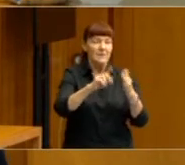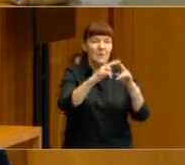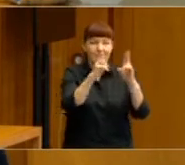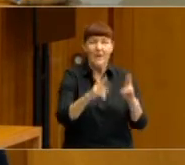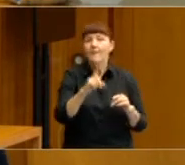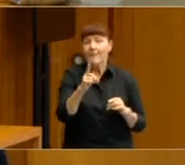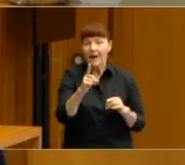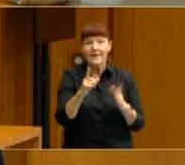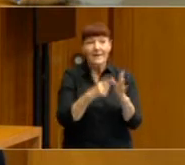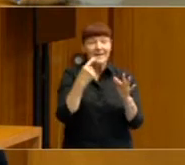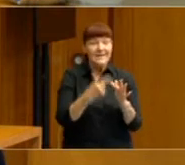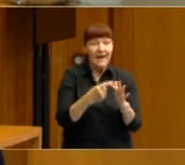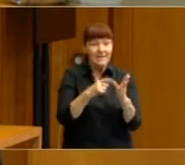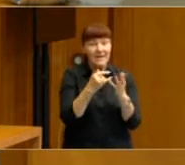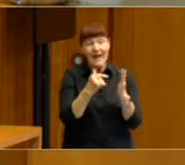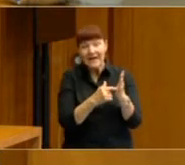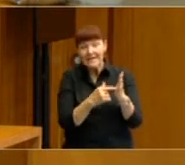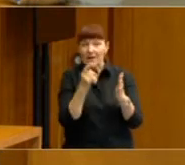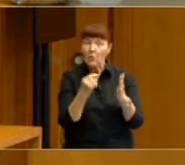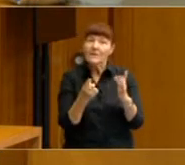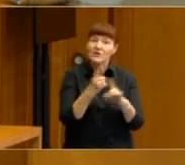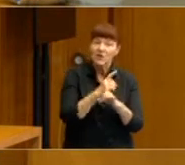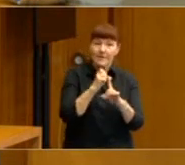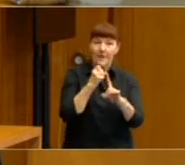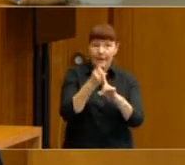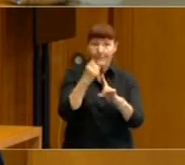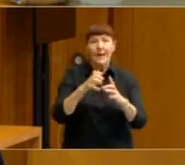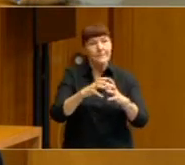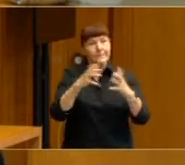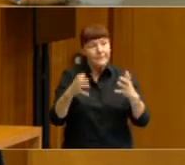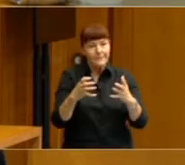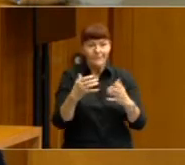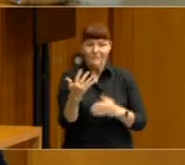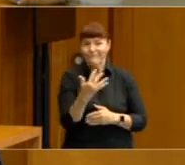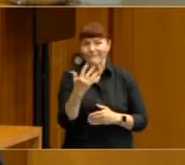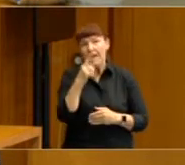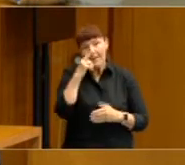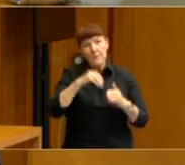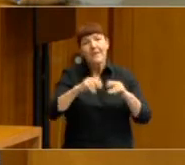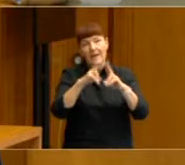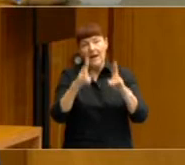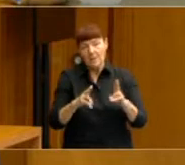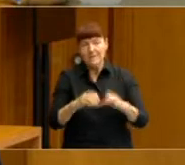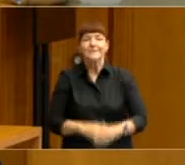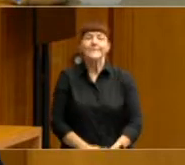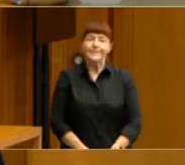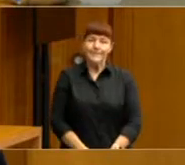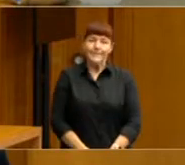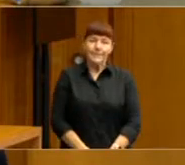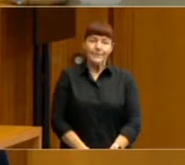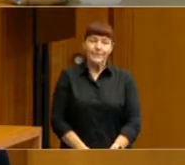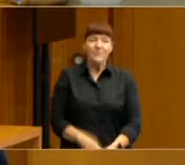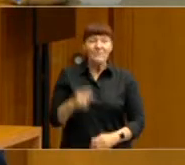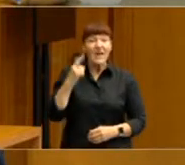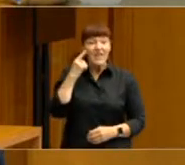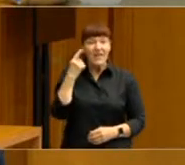taxation of that asset and any change to it is going to affect a much larger people than that estimate. And I actually think